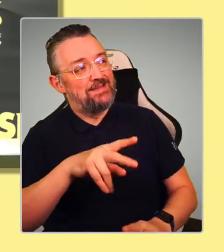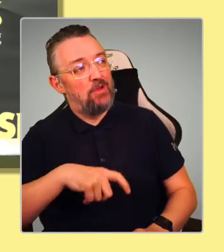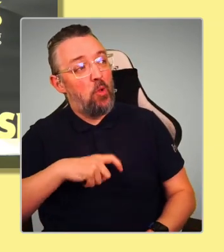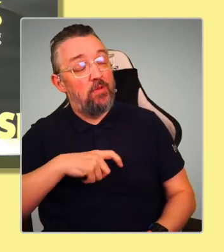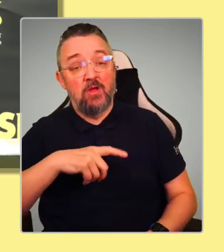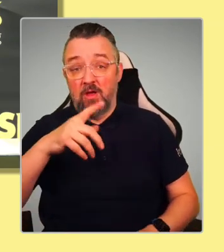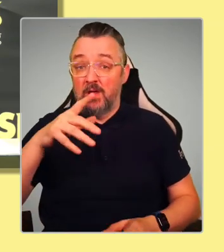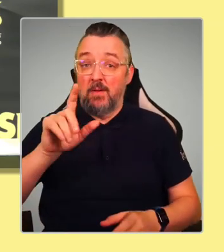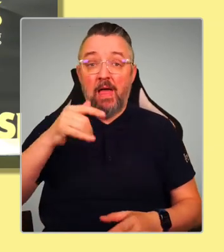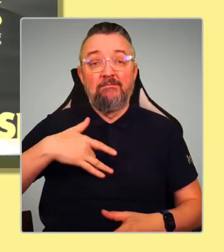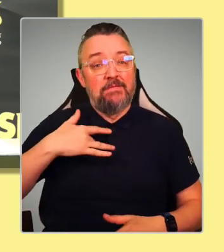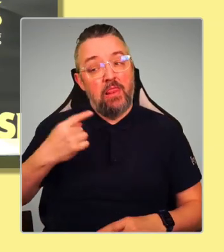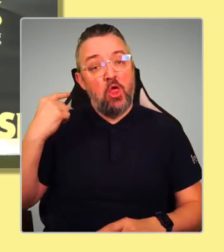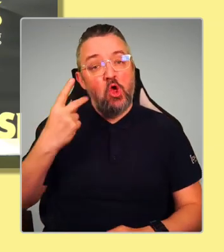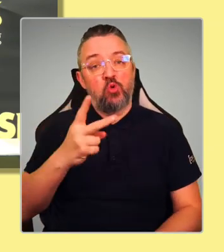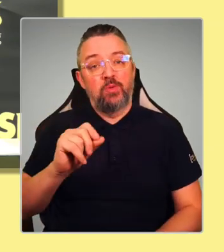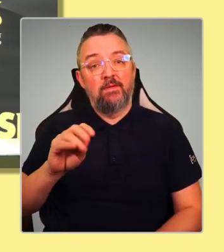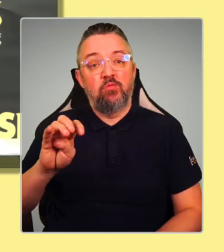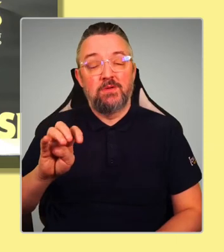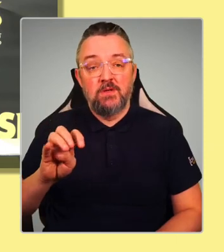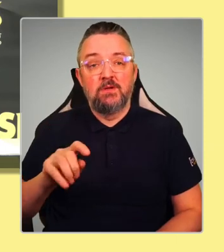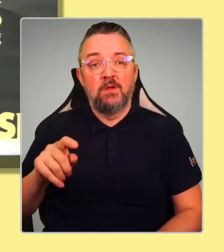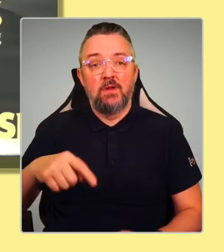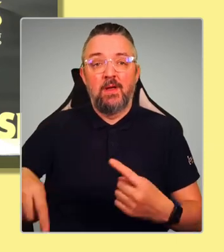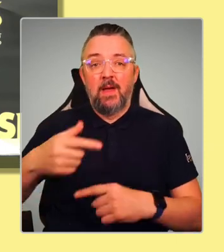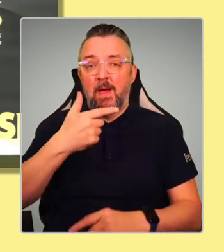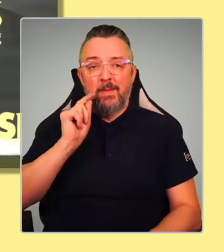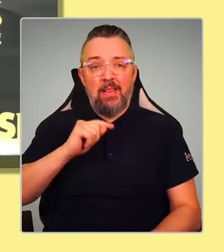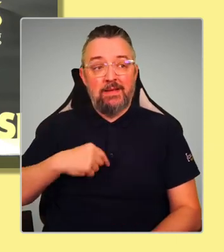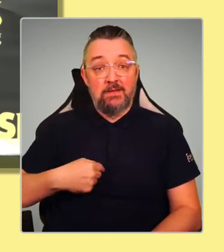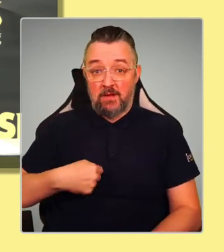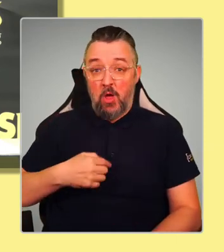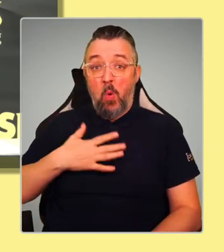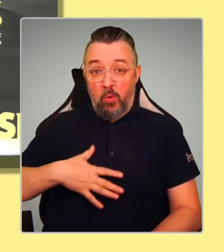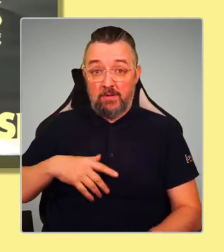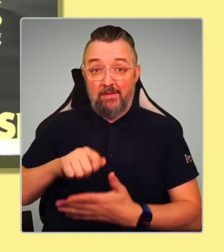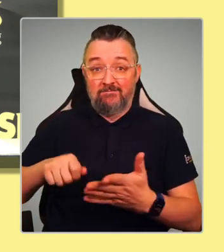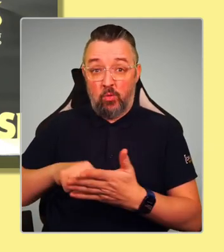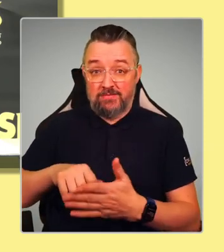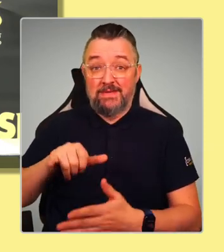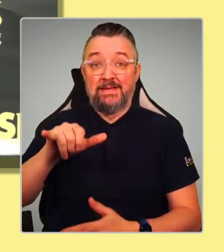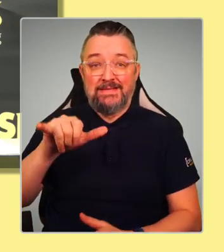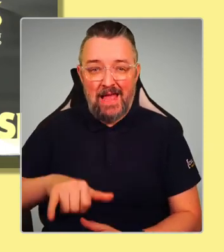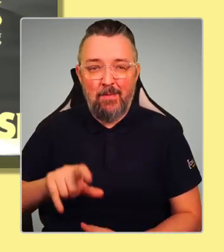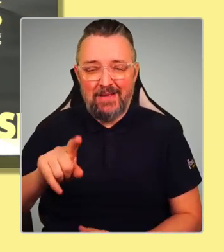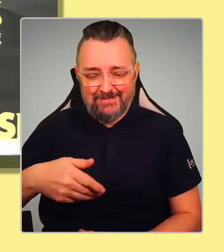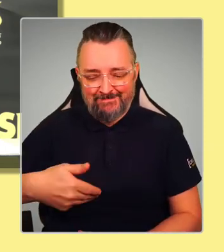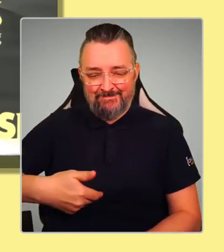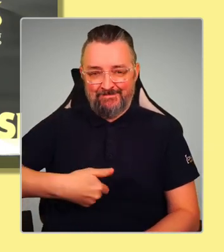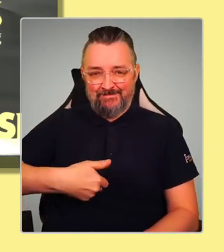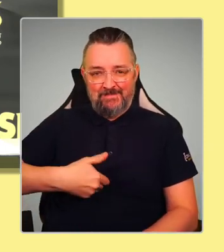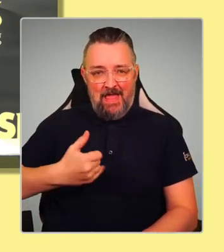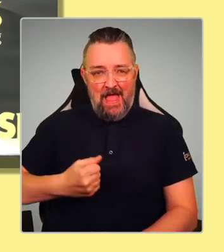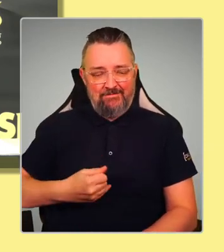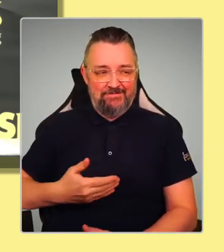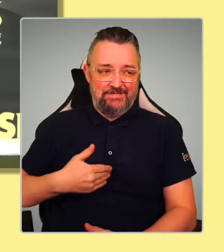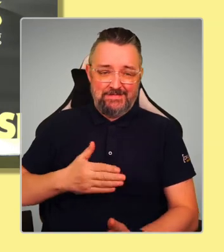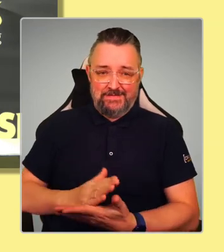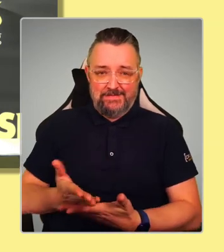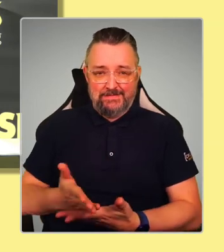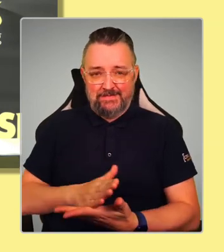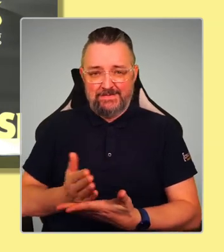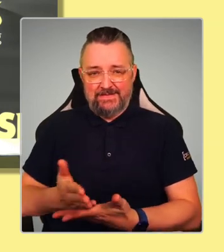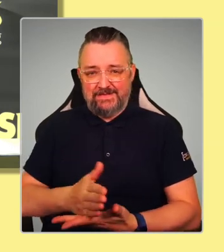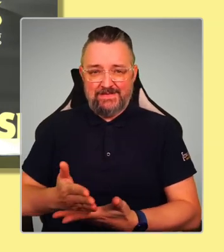But they just had, you know, there was just some niggling doubts that they had about certain issues. And we probably know what those issues were. So if we take